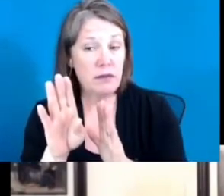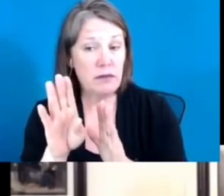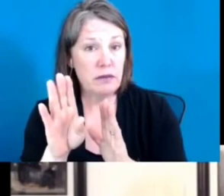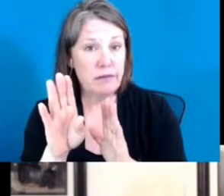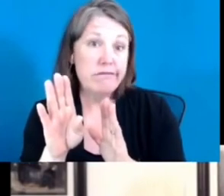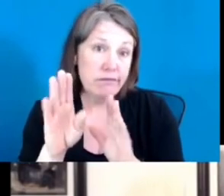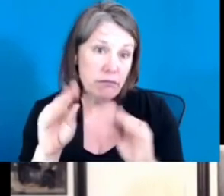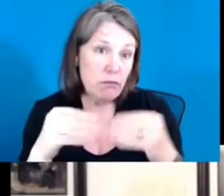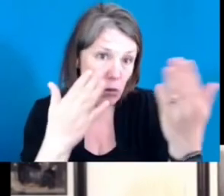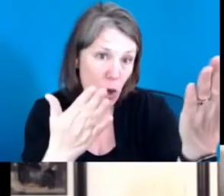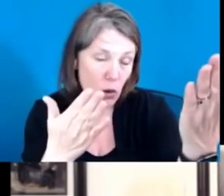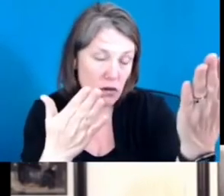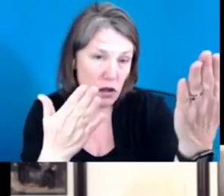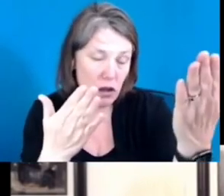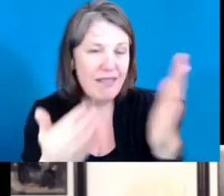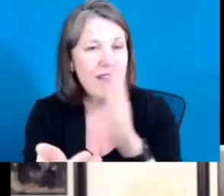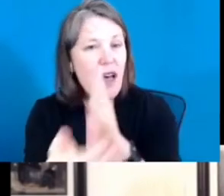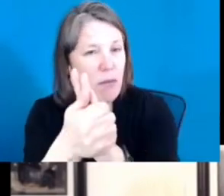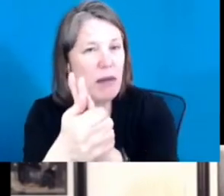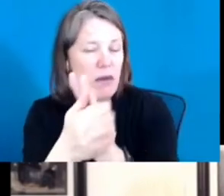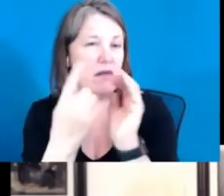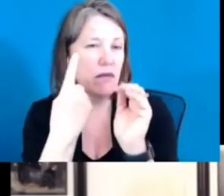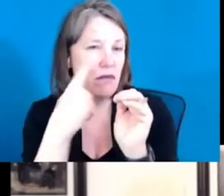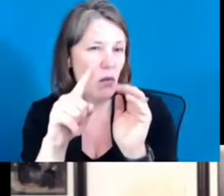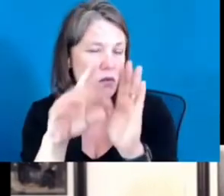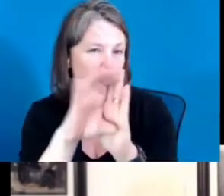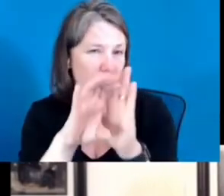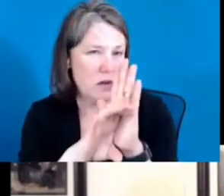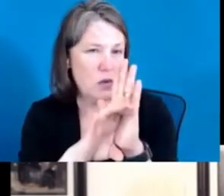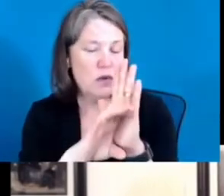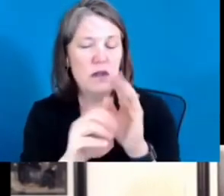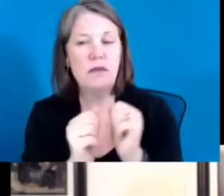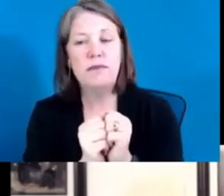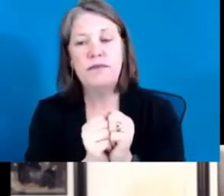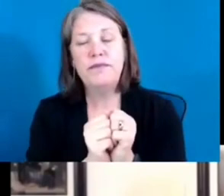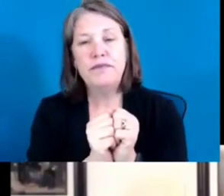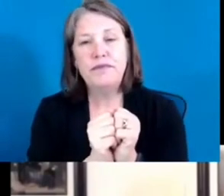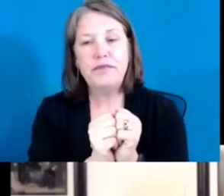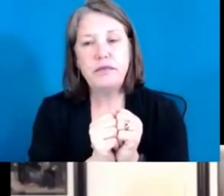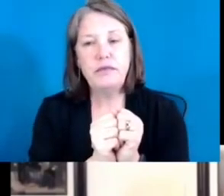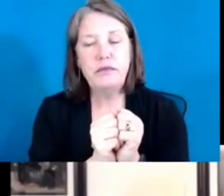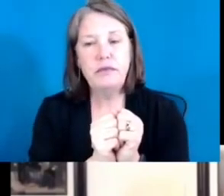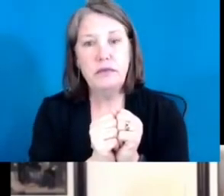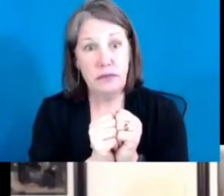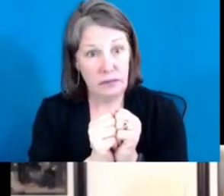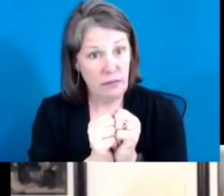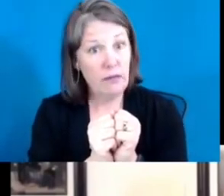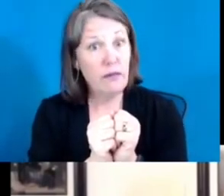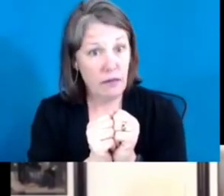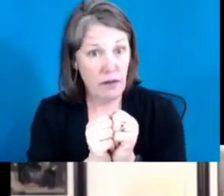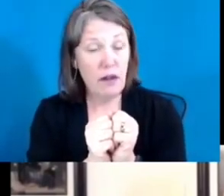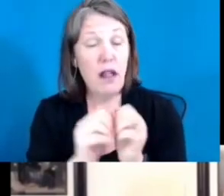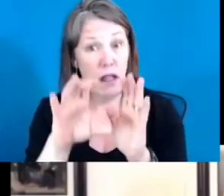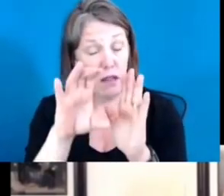that would put children first and shift the focus, not